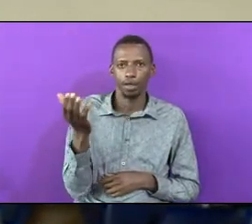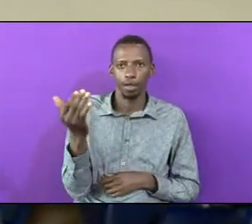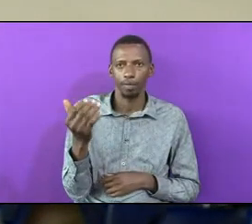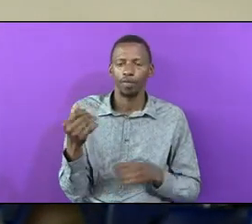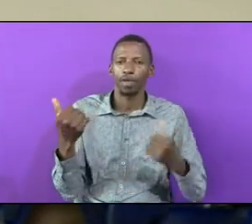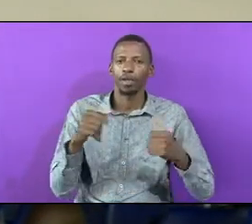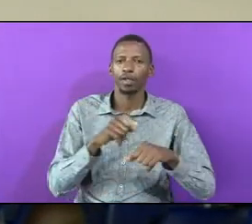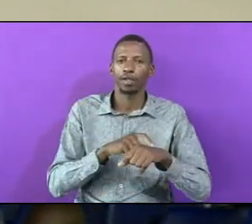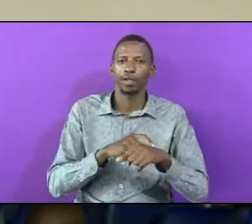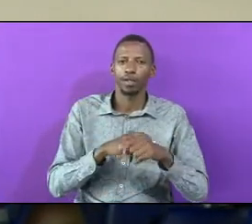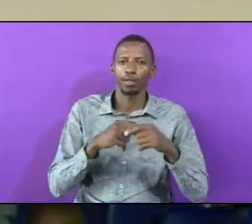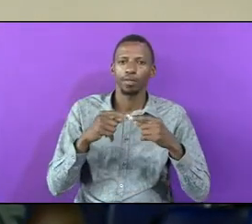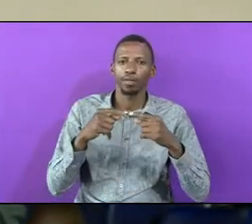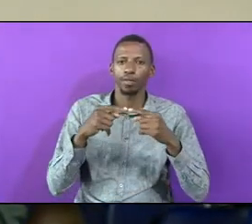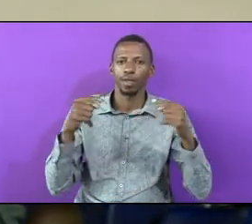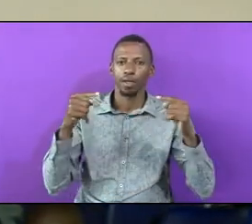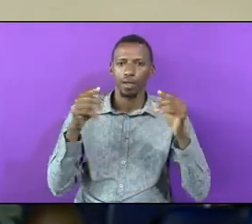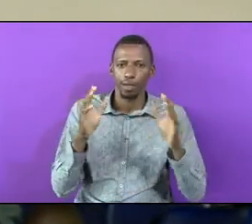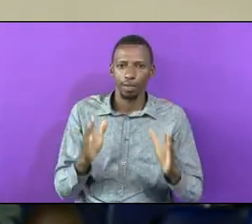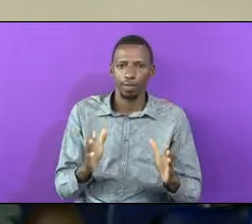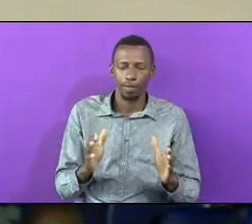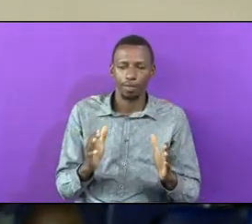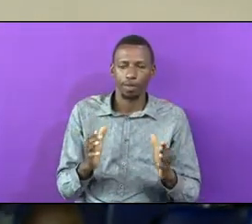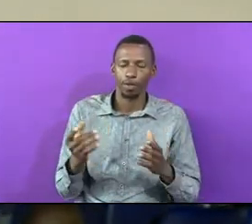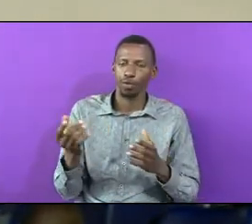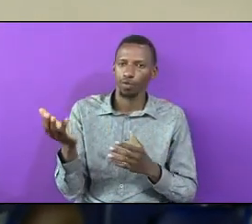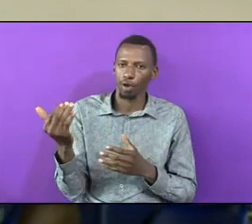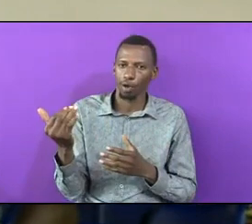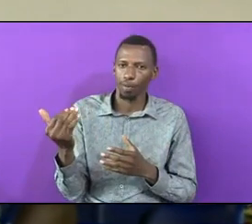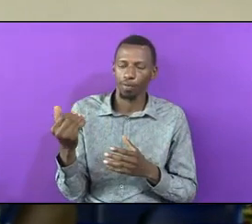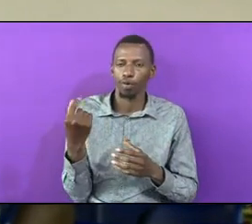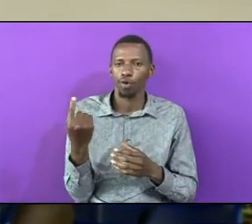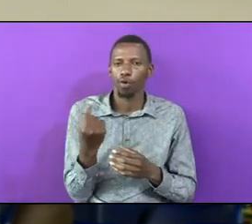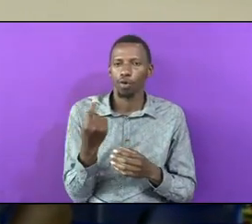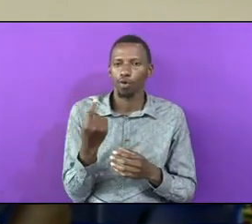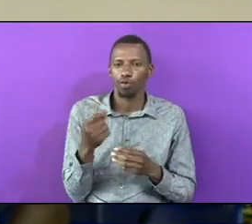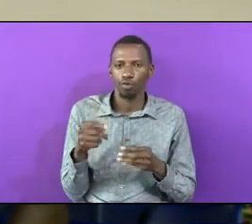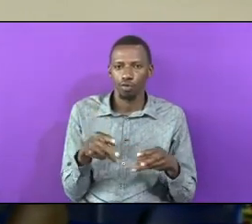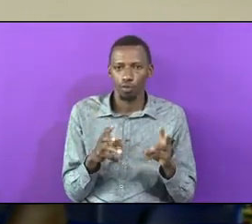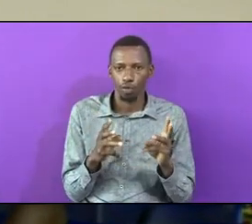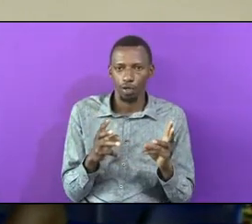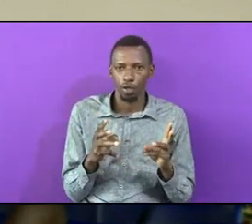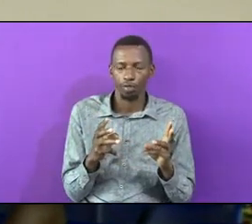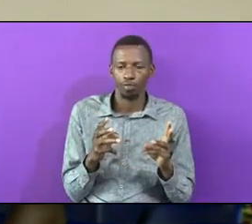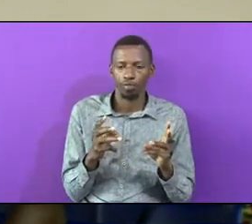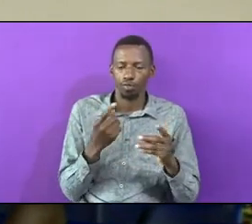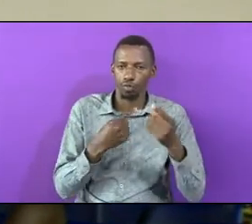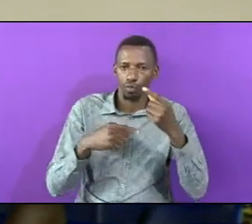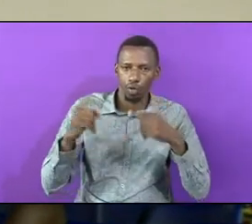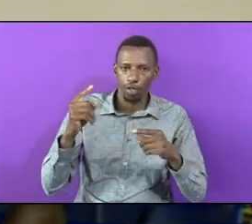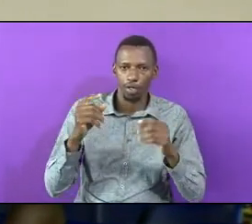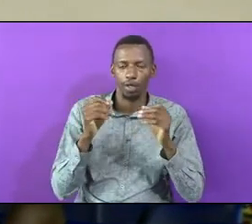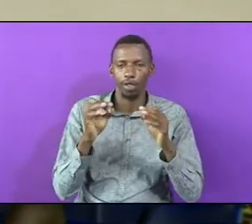The Enemies Camp Will Fight Better The Only Way Of Escape Is If The Lord Is With You